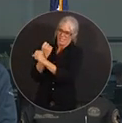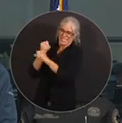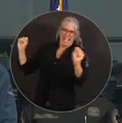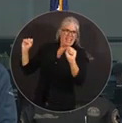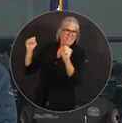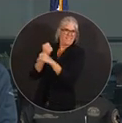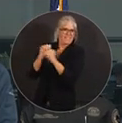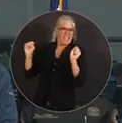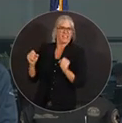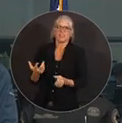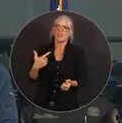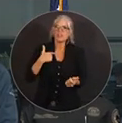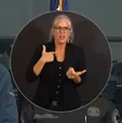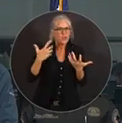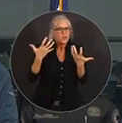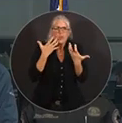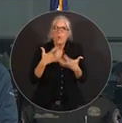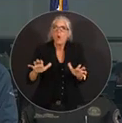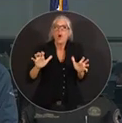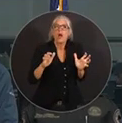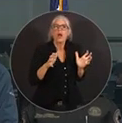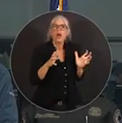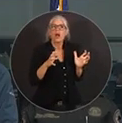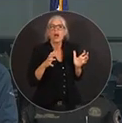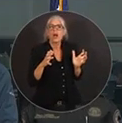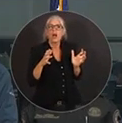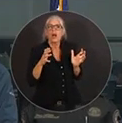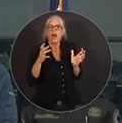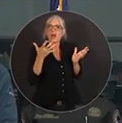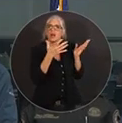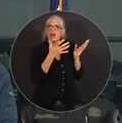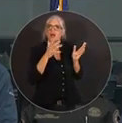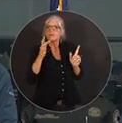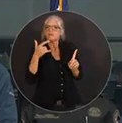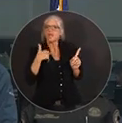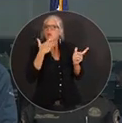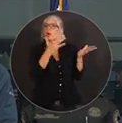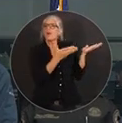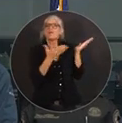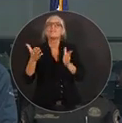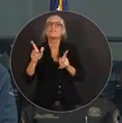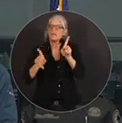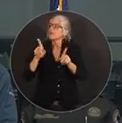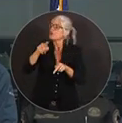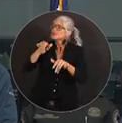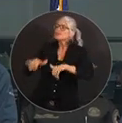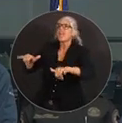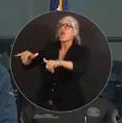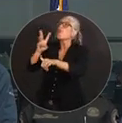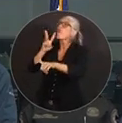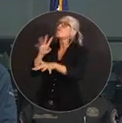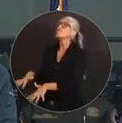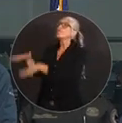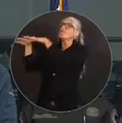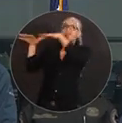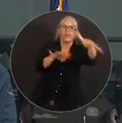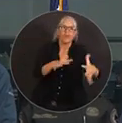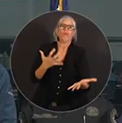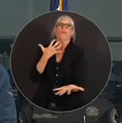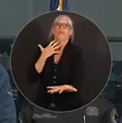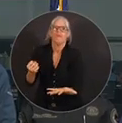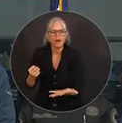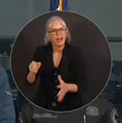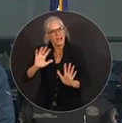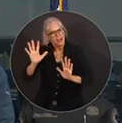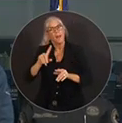to bring people back who stay behind in 10 or 15 feet of storm surge. So you have time today, time is running out, but you do have